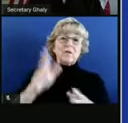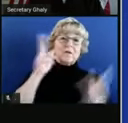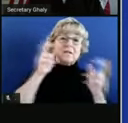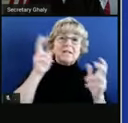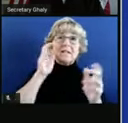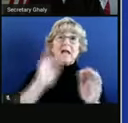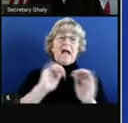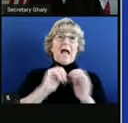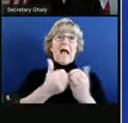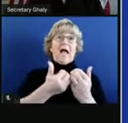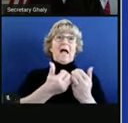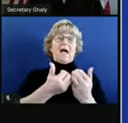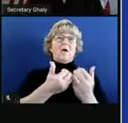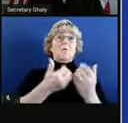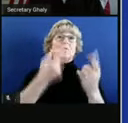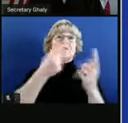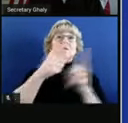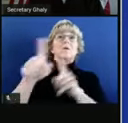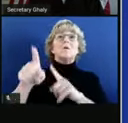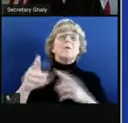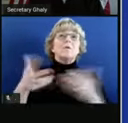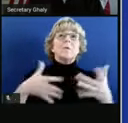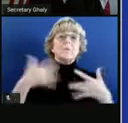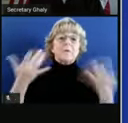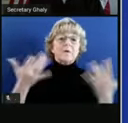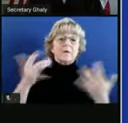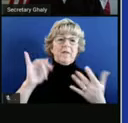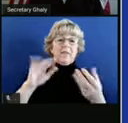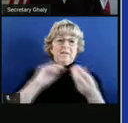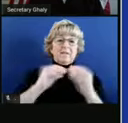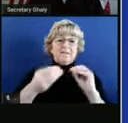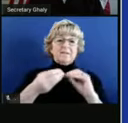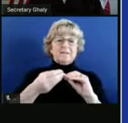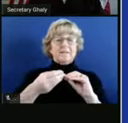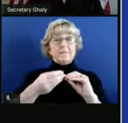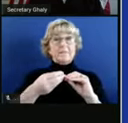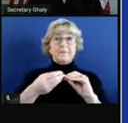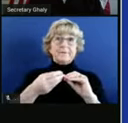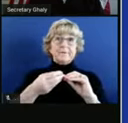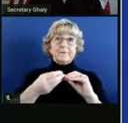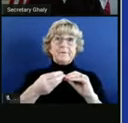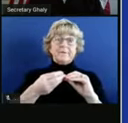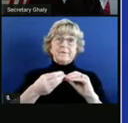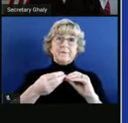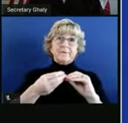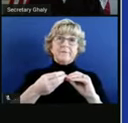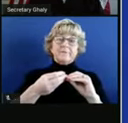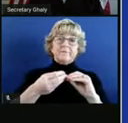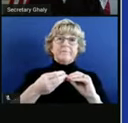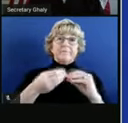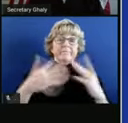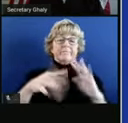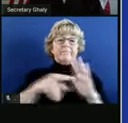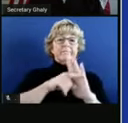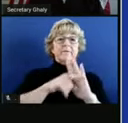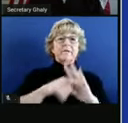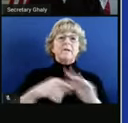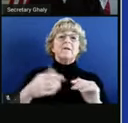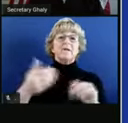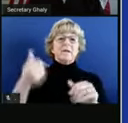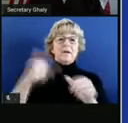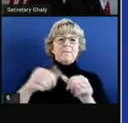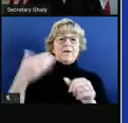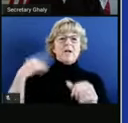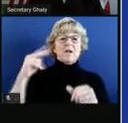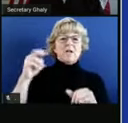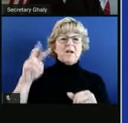how things are going on the ground. So this number has some nuance to it, but remember on the 1st of November, just over 2